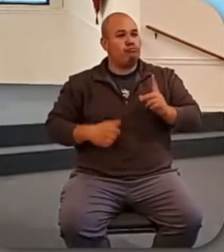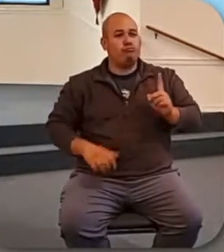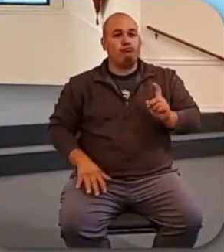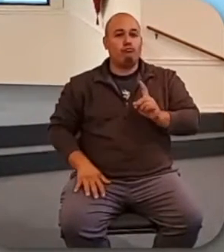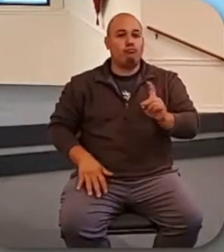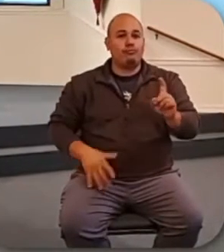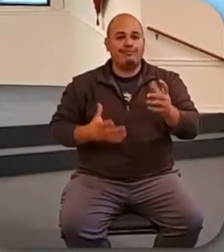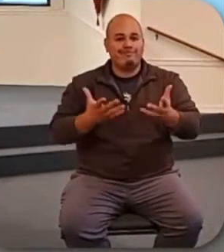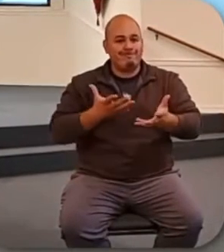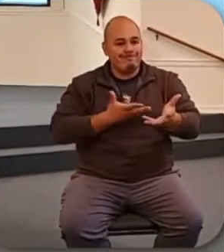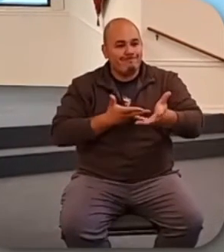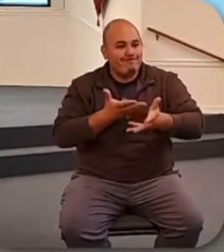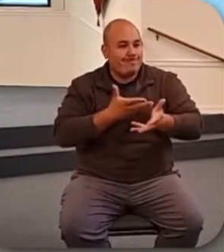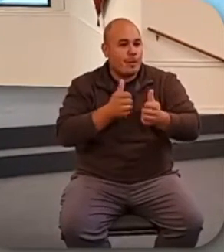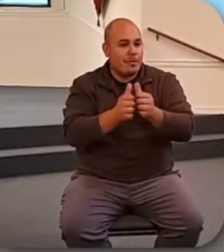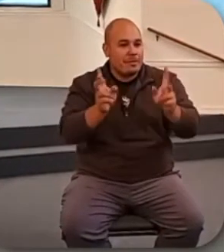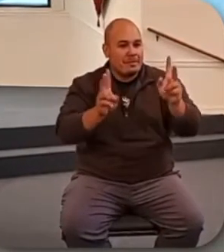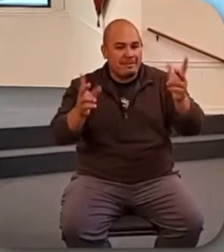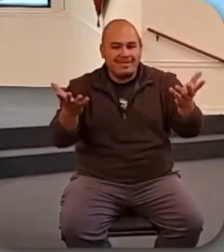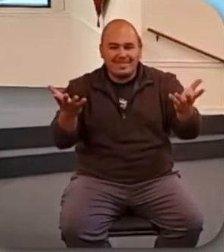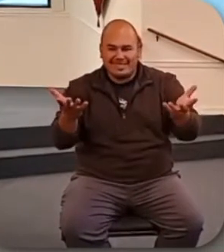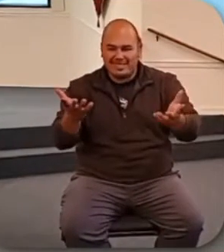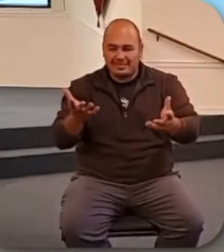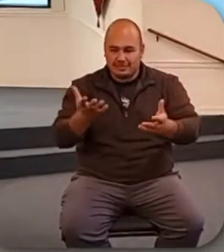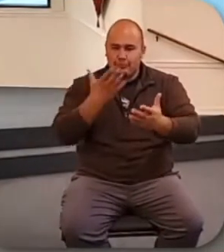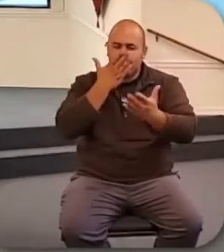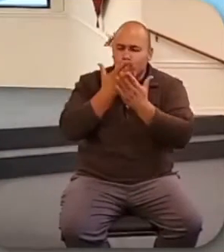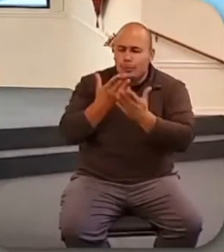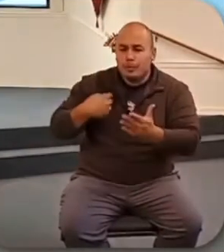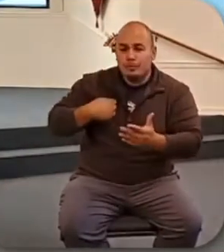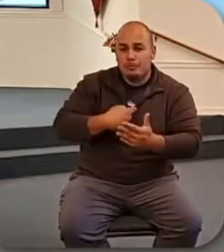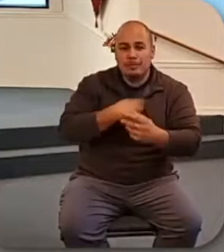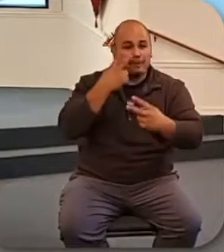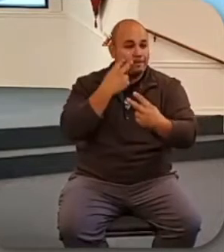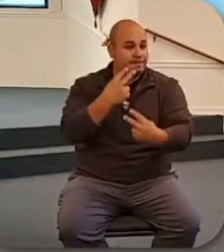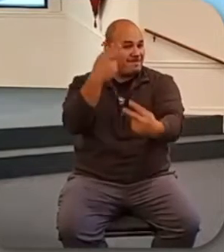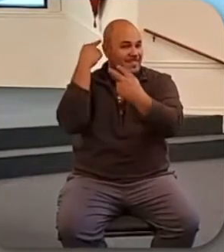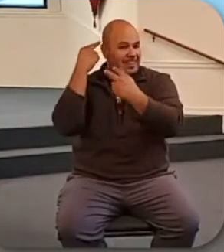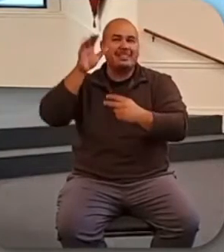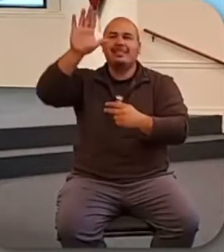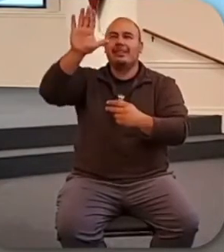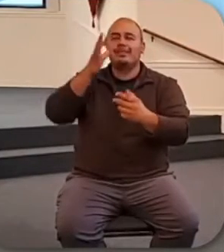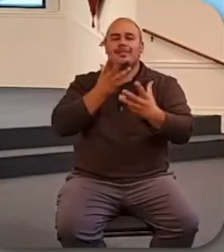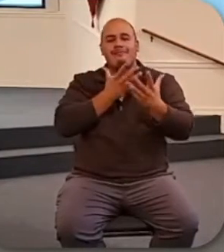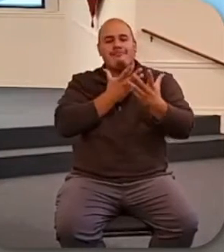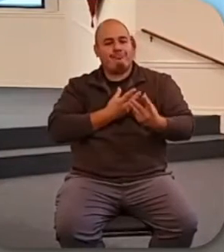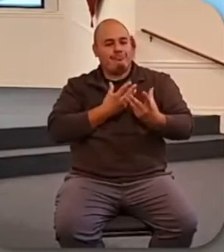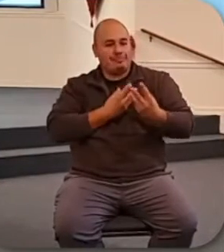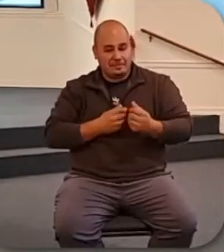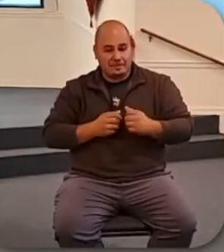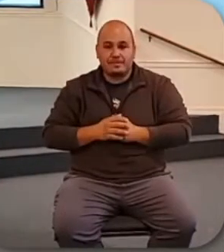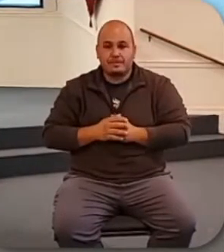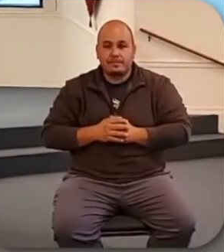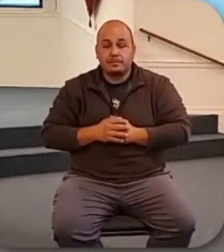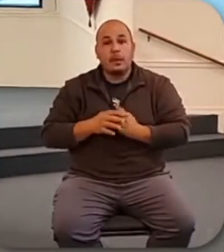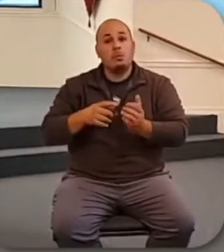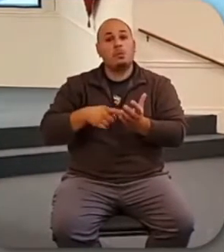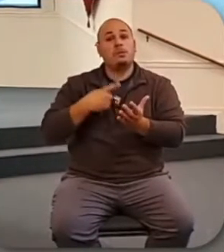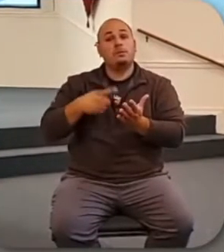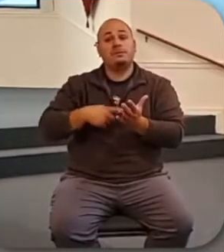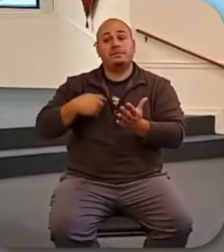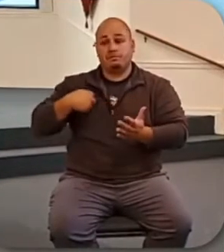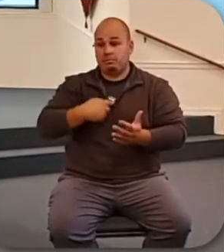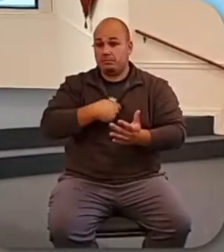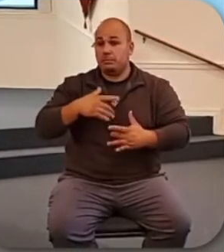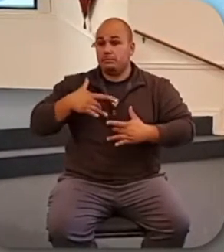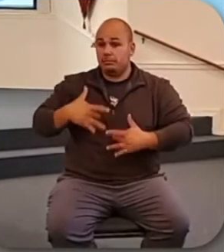to reflect on God's kindnesses to us and give Him thanks. Of course, once in a while we might get a little distracted